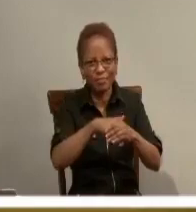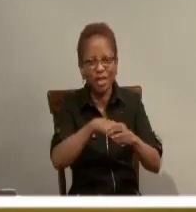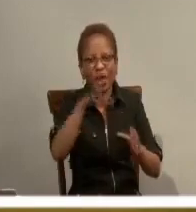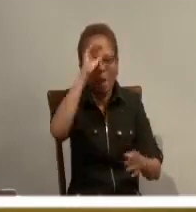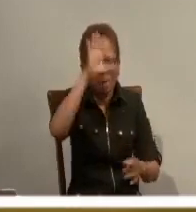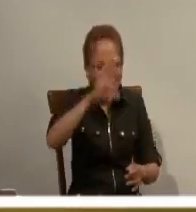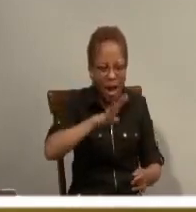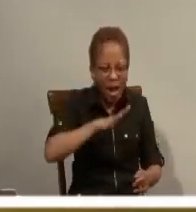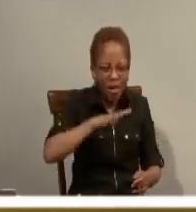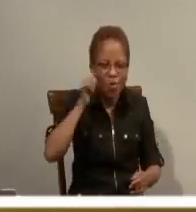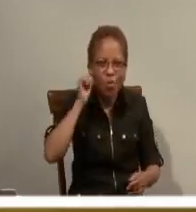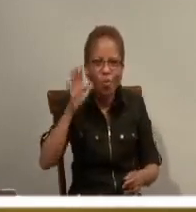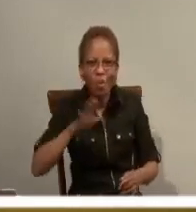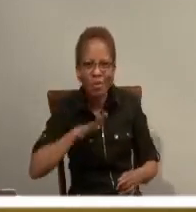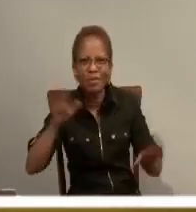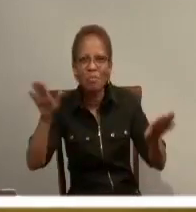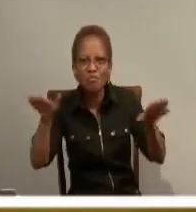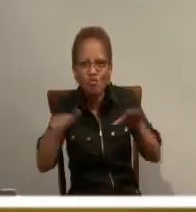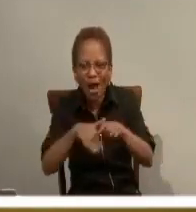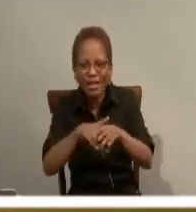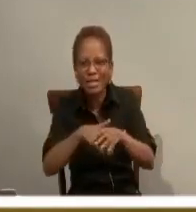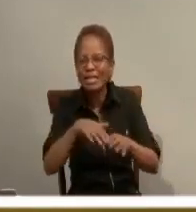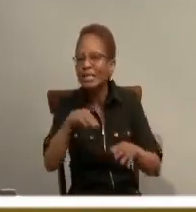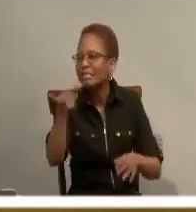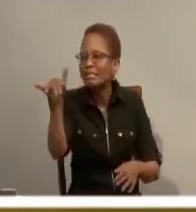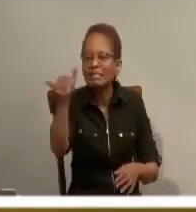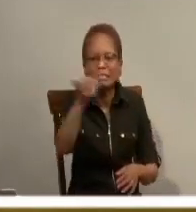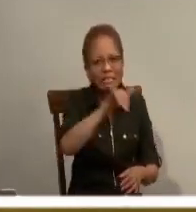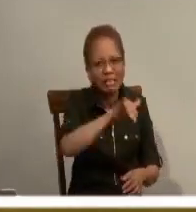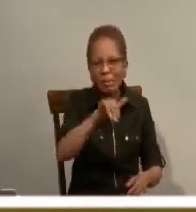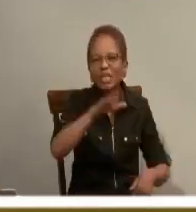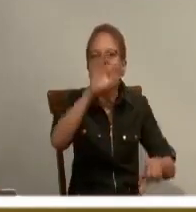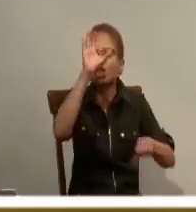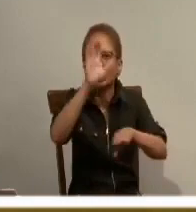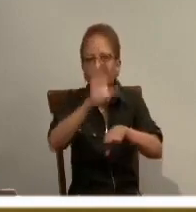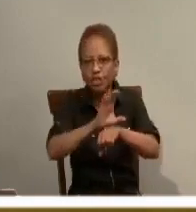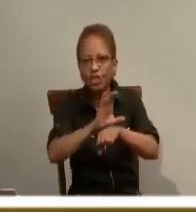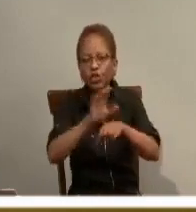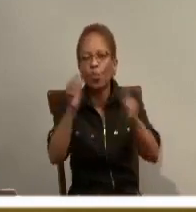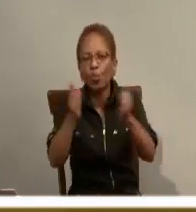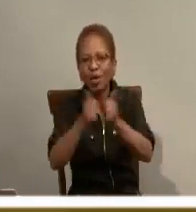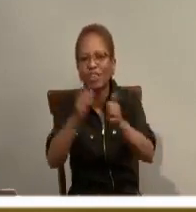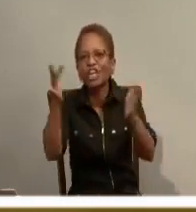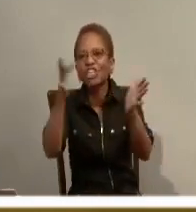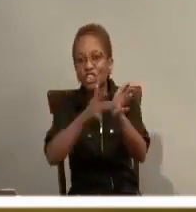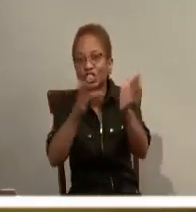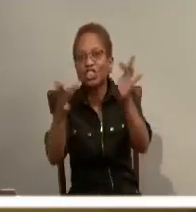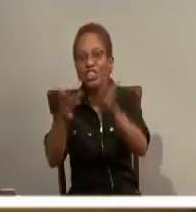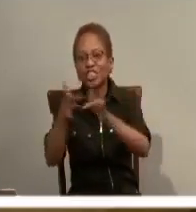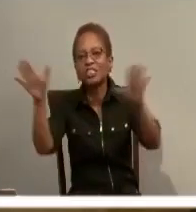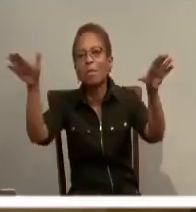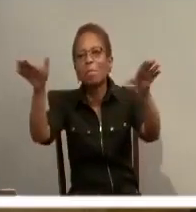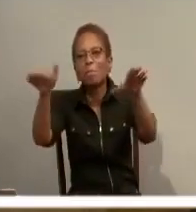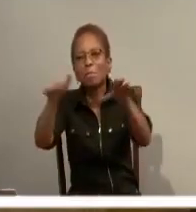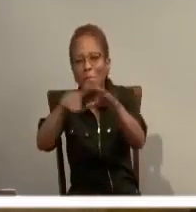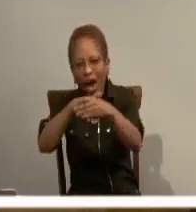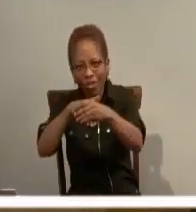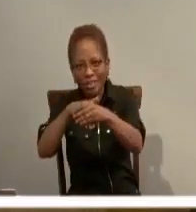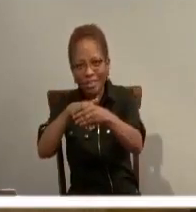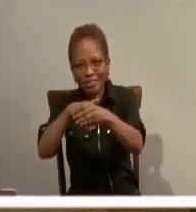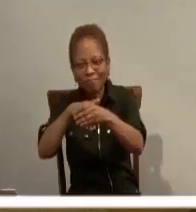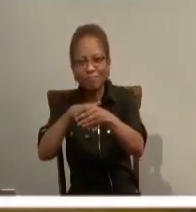come together. And every time we come to the Eucharist, we come to that experience where we are celebrating.